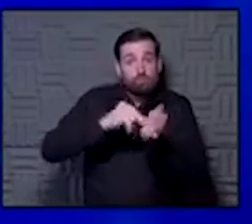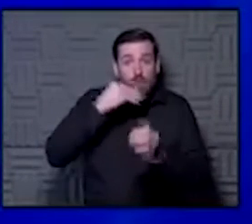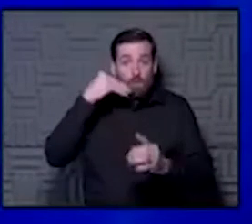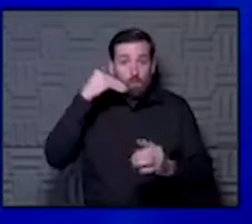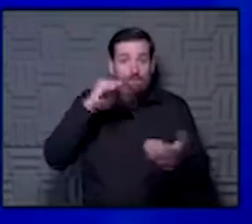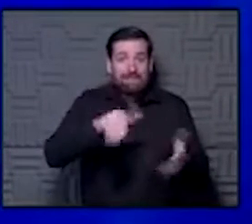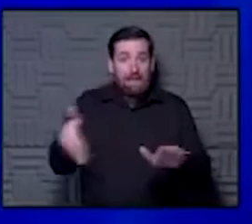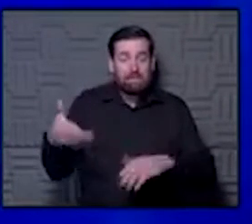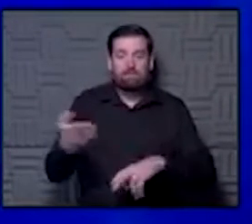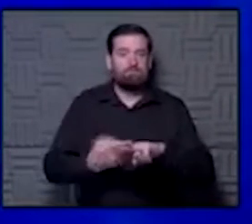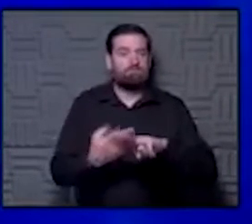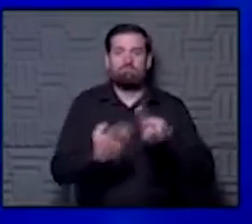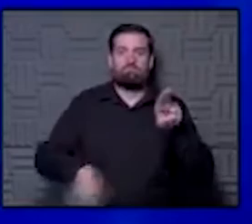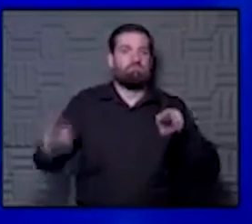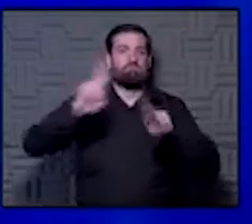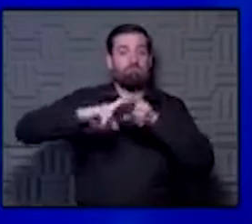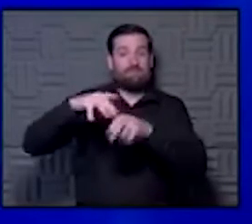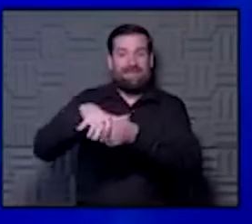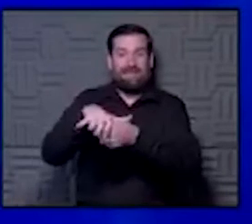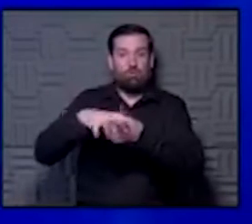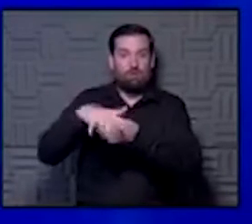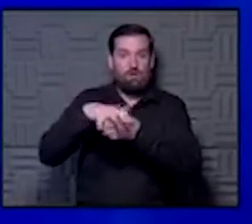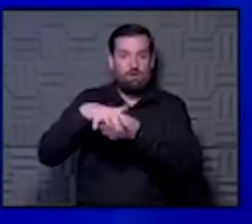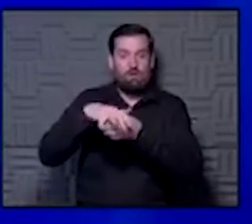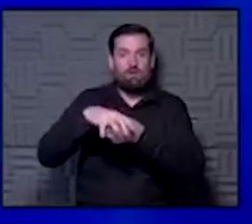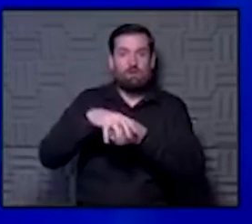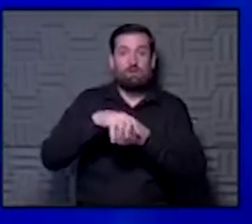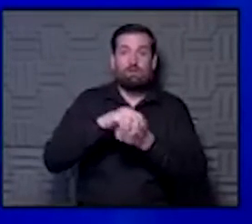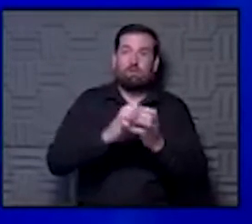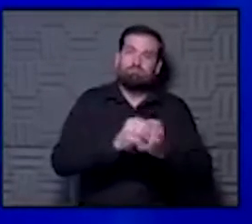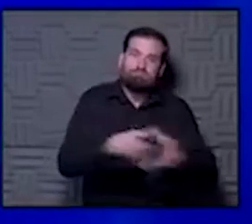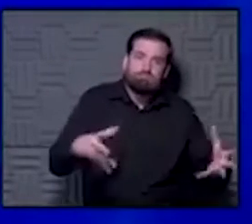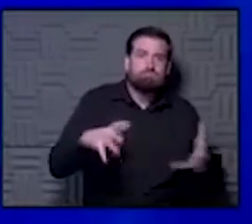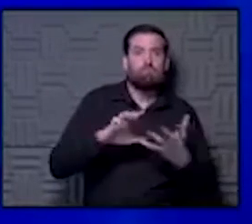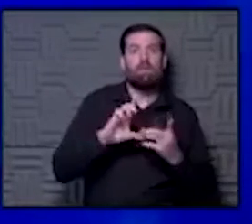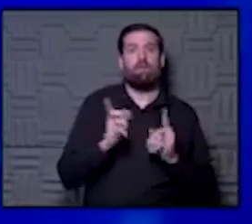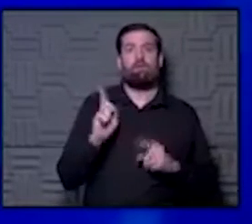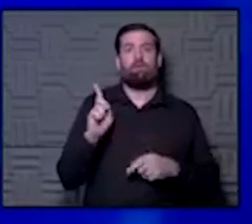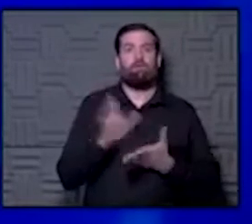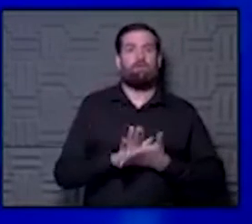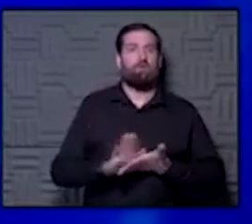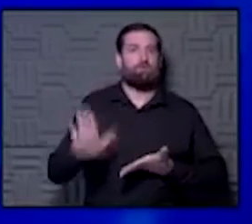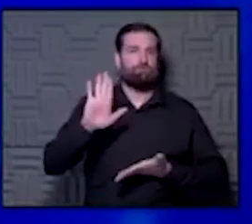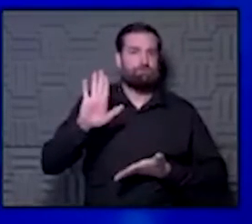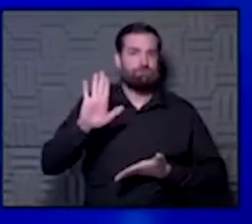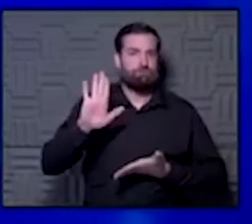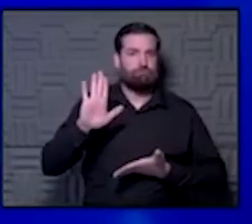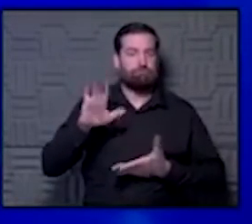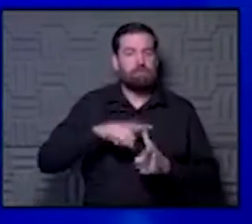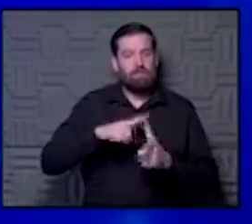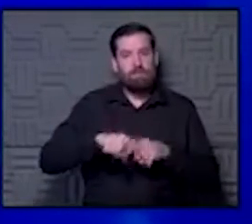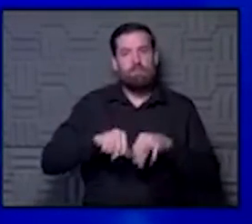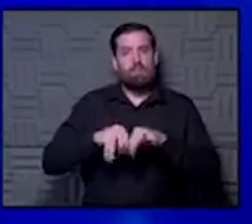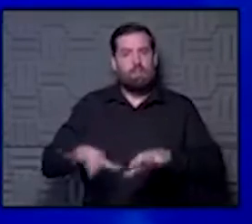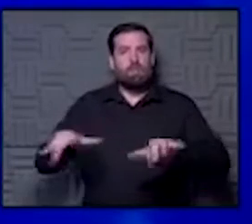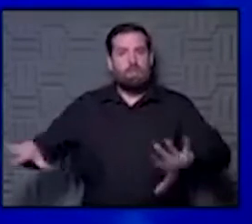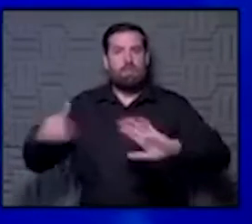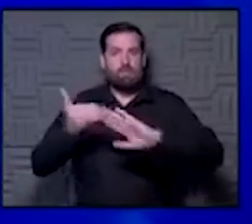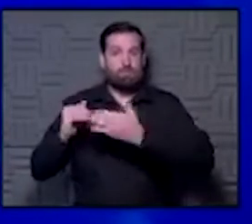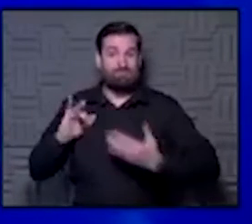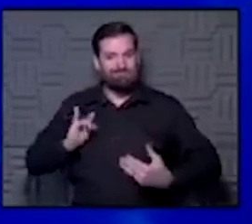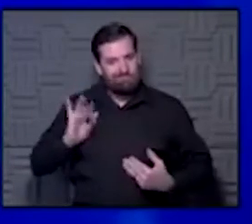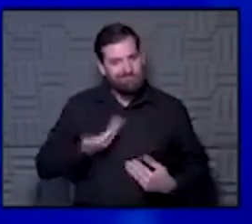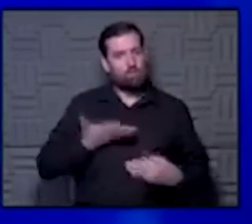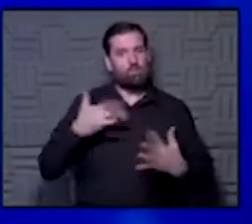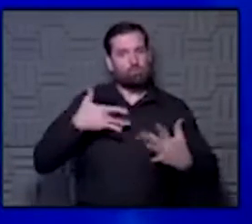county that started an area that started with a college outbreak, and then that just moves to the community, which is exactly what our fear has